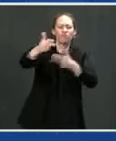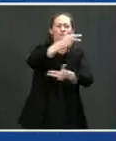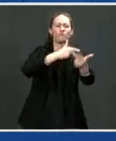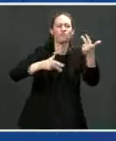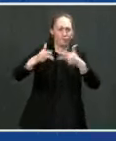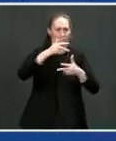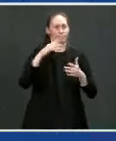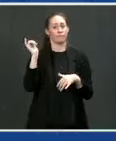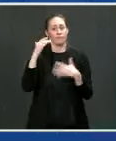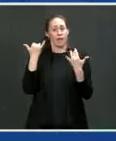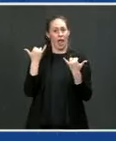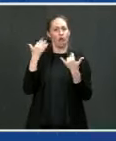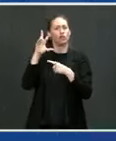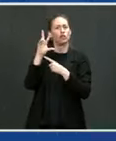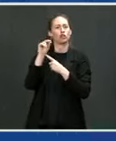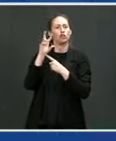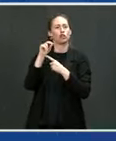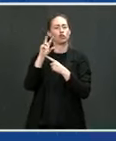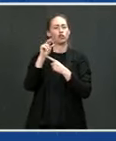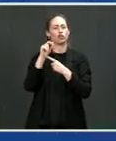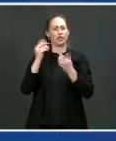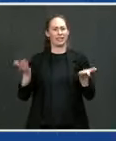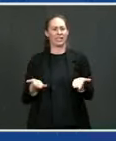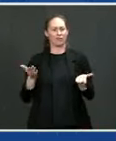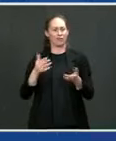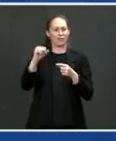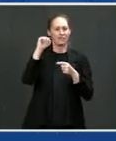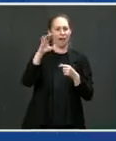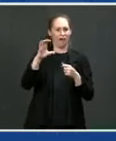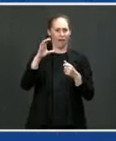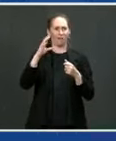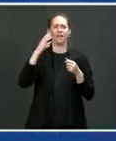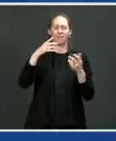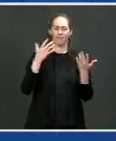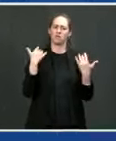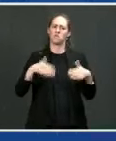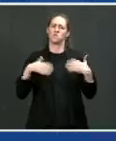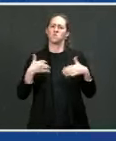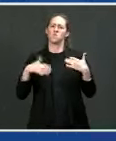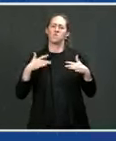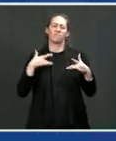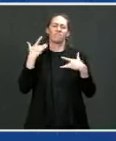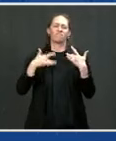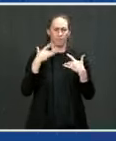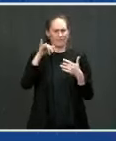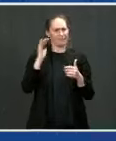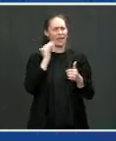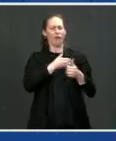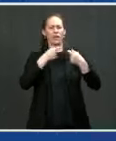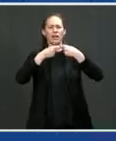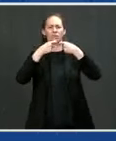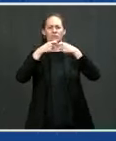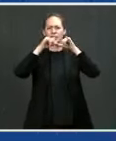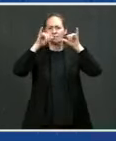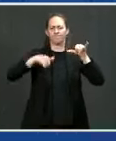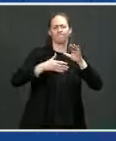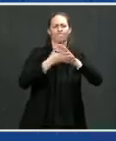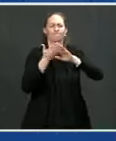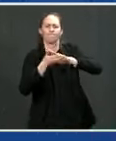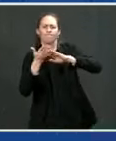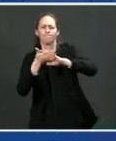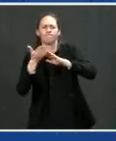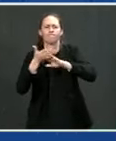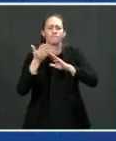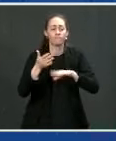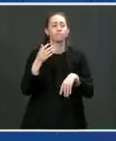many of them being right here in Greenville. So that's one thing we do with our battery systems. The next thing we do is we have, we take our battery